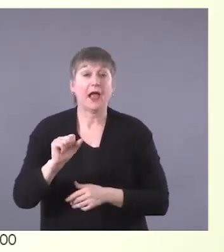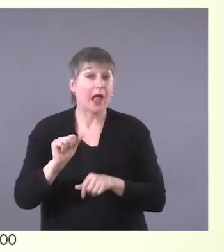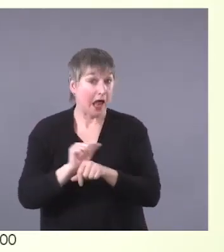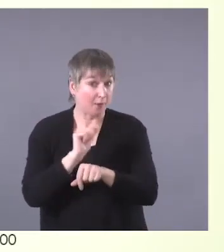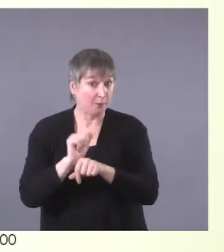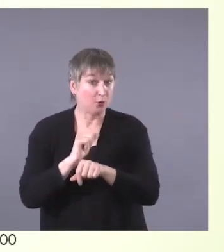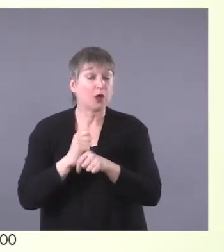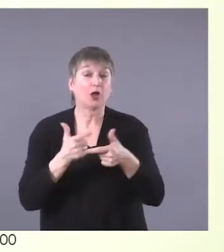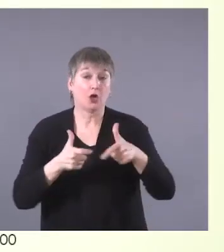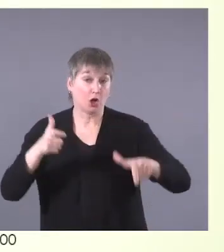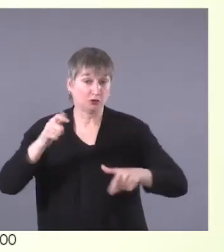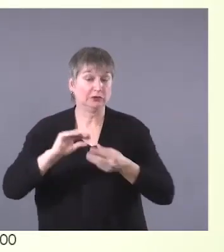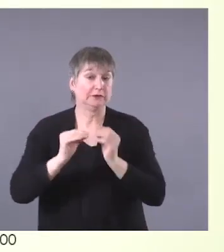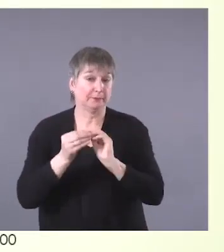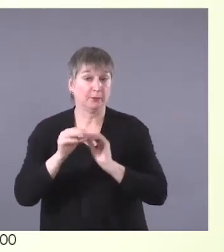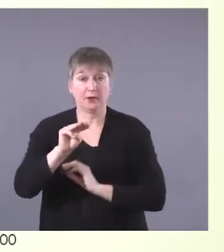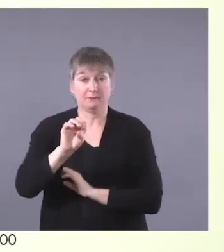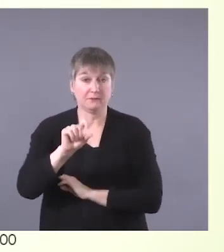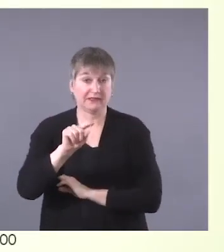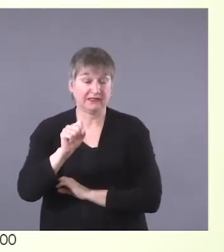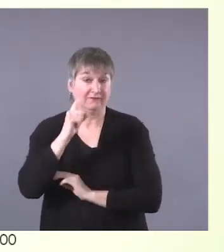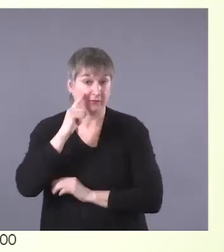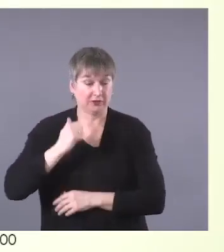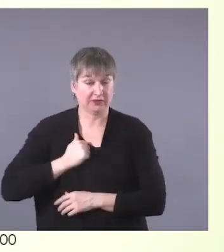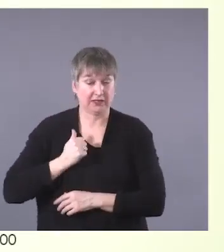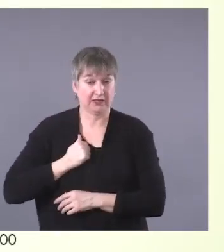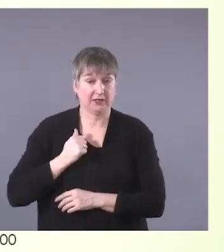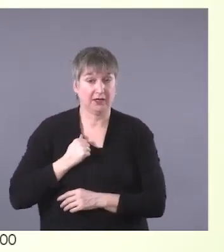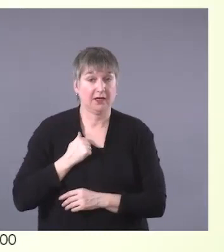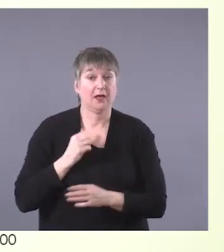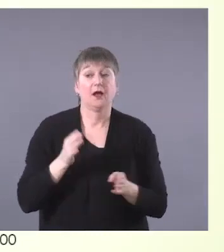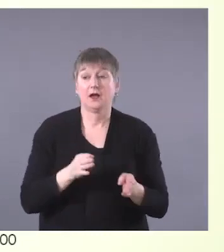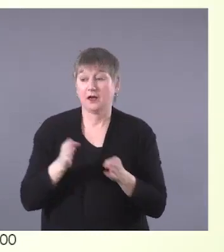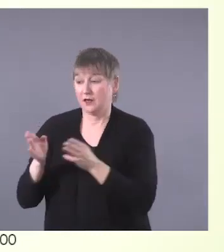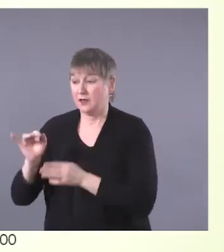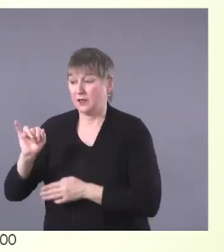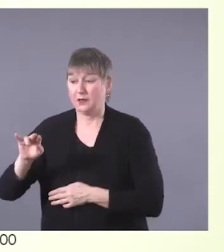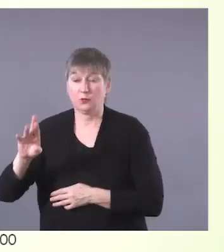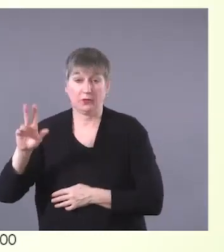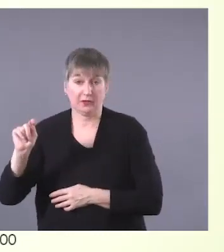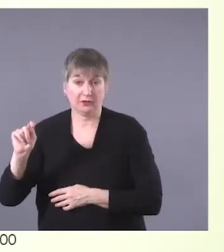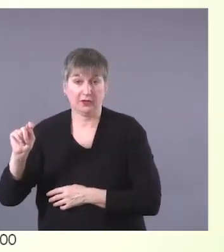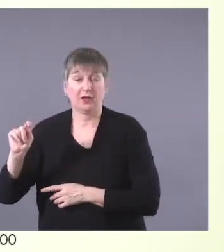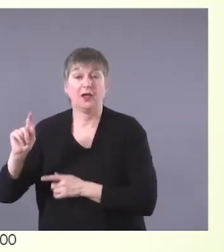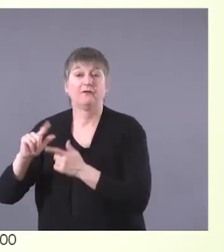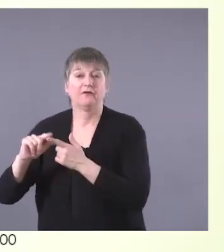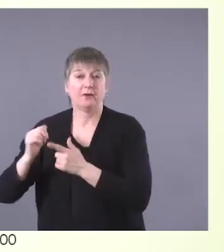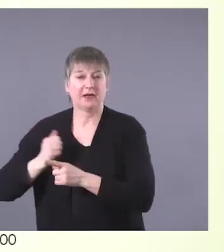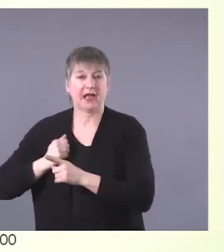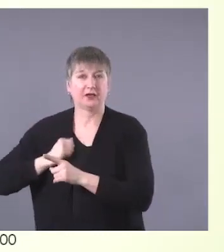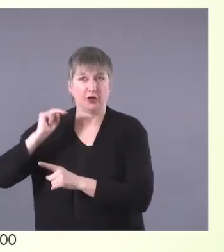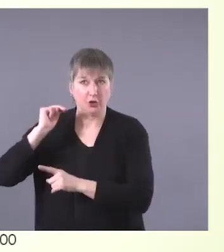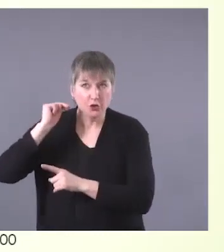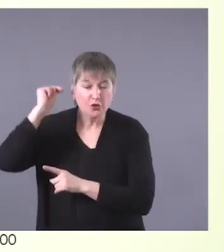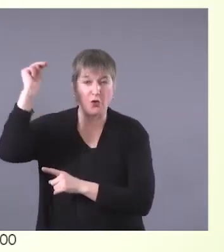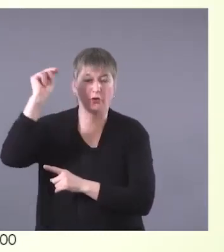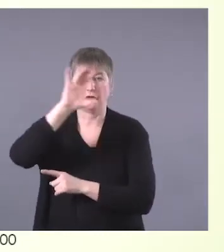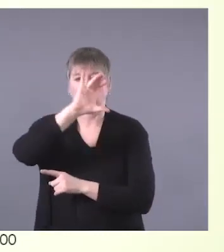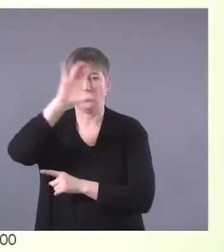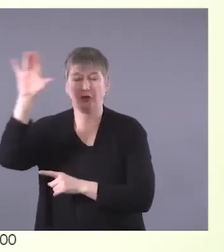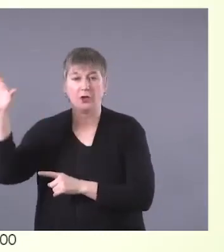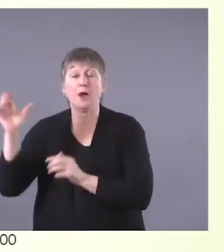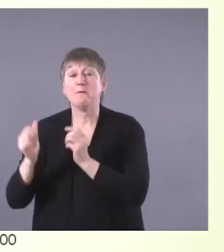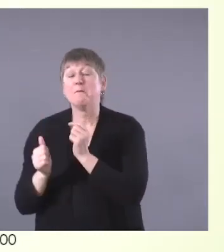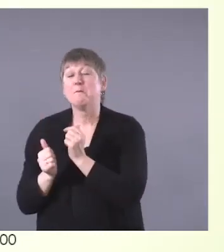Métis people in Canada. And then the Inuit are people of Canadian Arctic. And the majority of Inuit live in